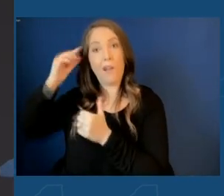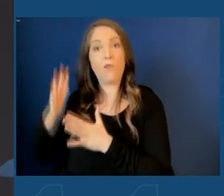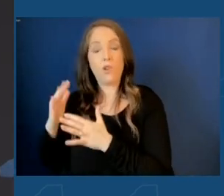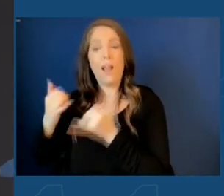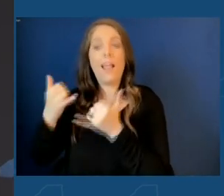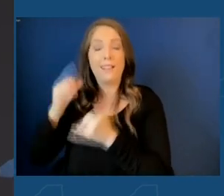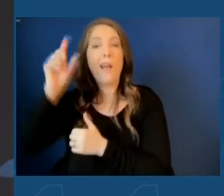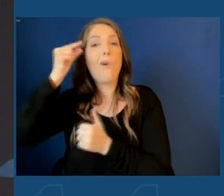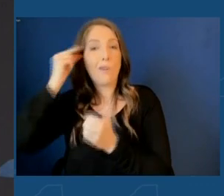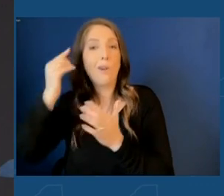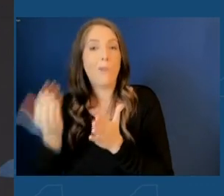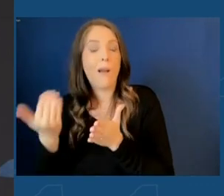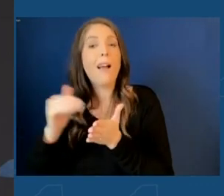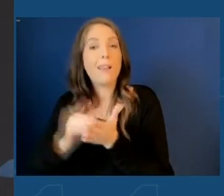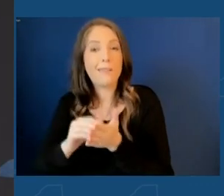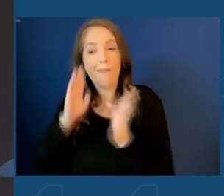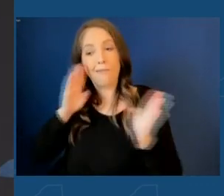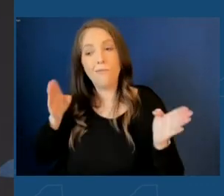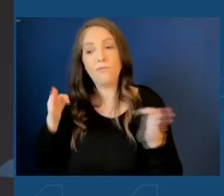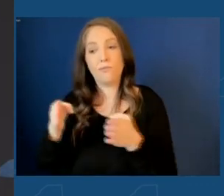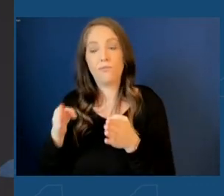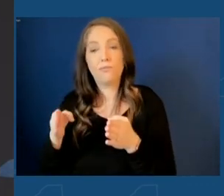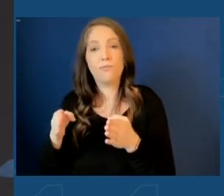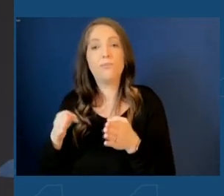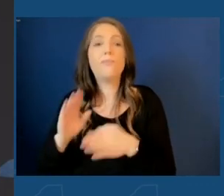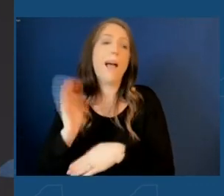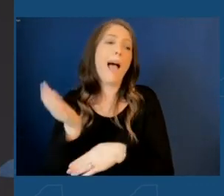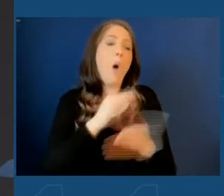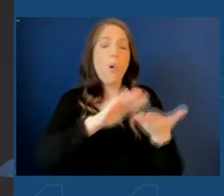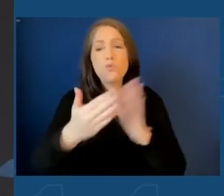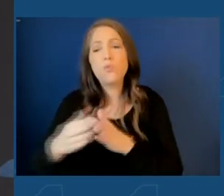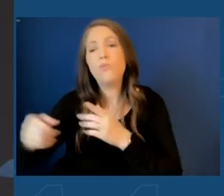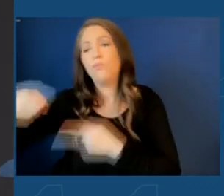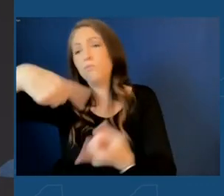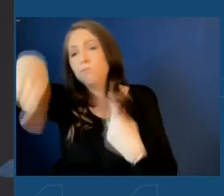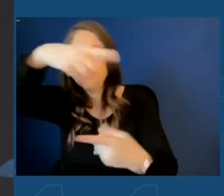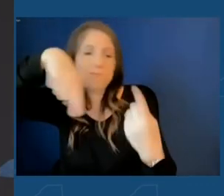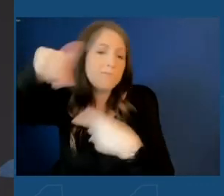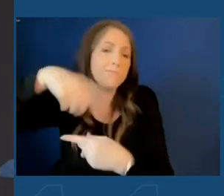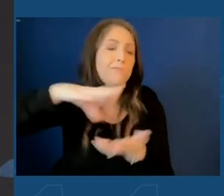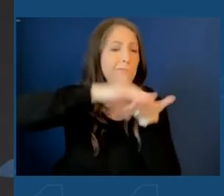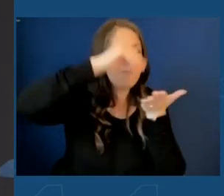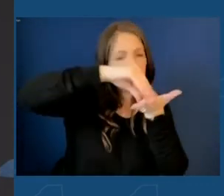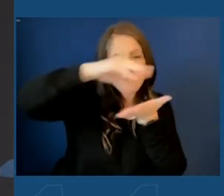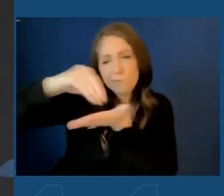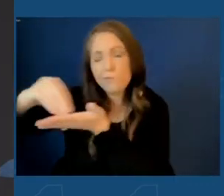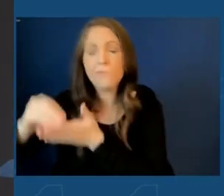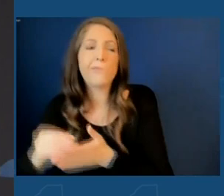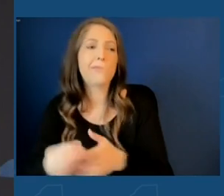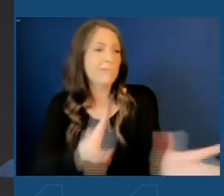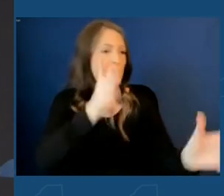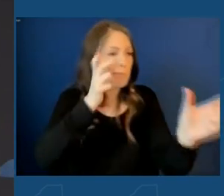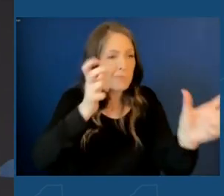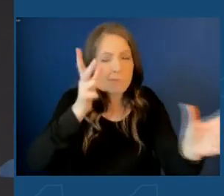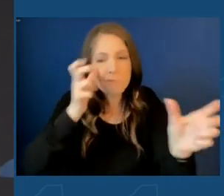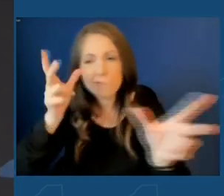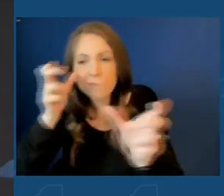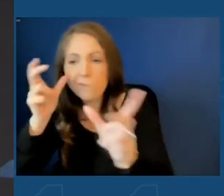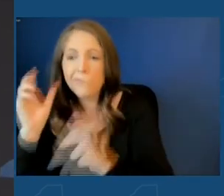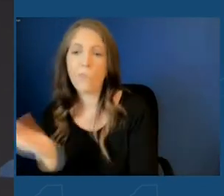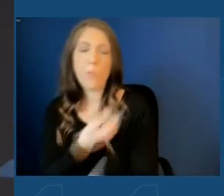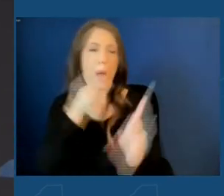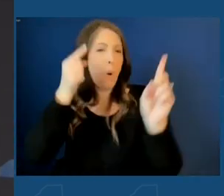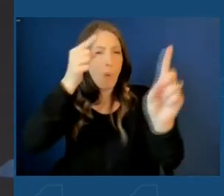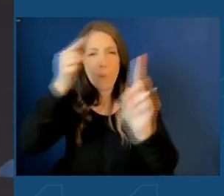She spent countless hours touring our communities, learning about our needs, and listening to our aspirations,